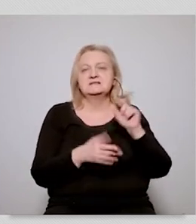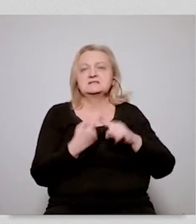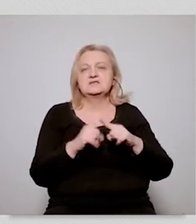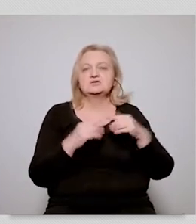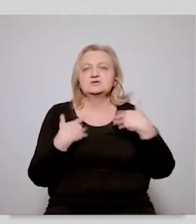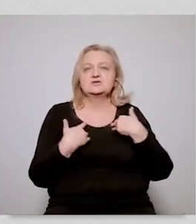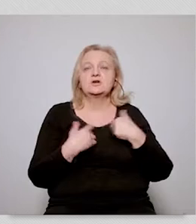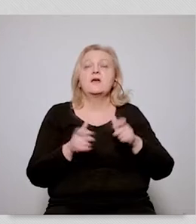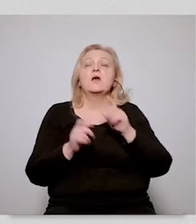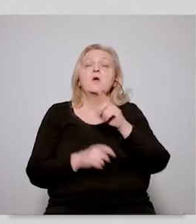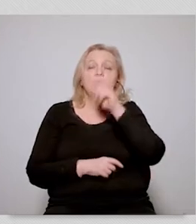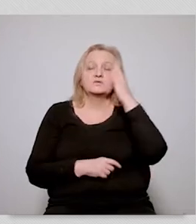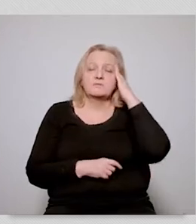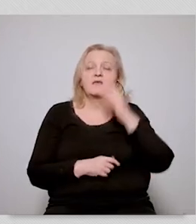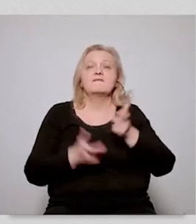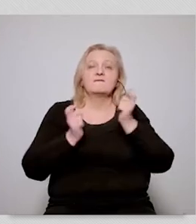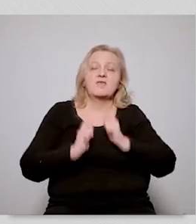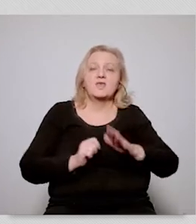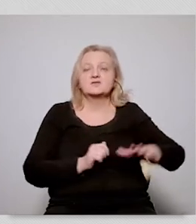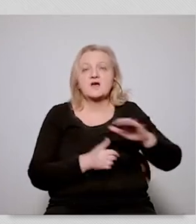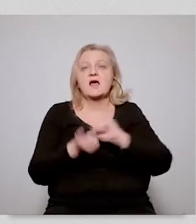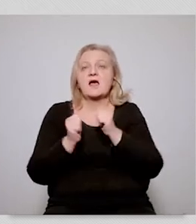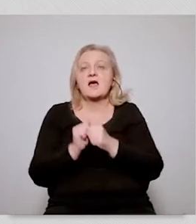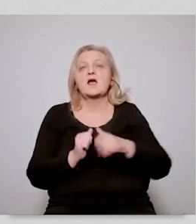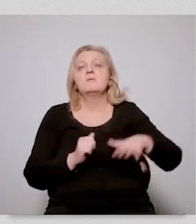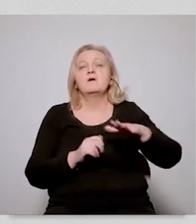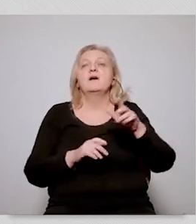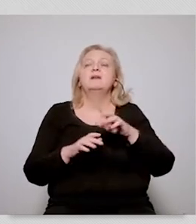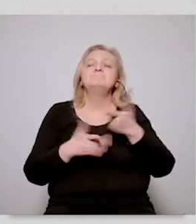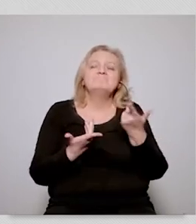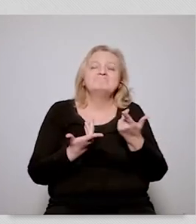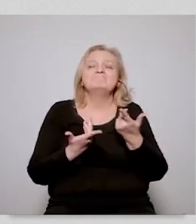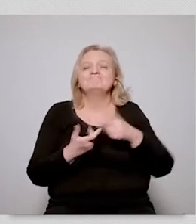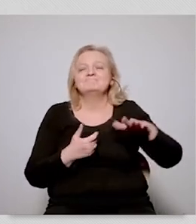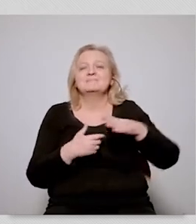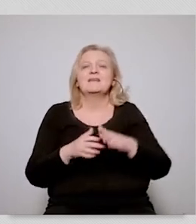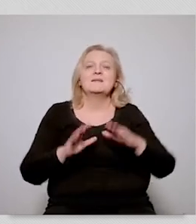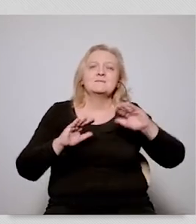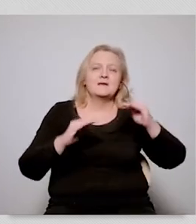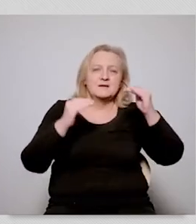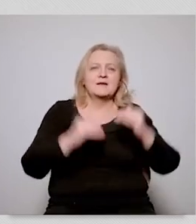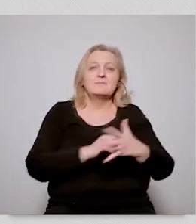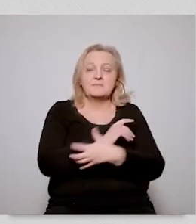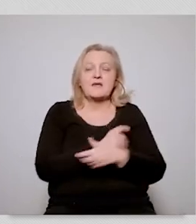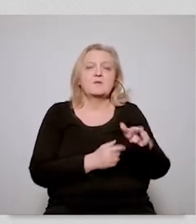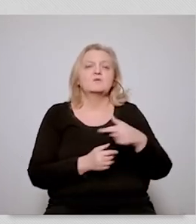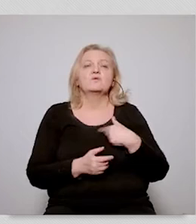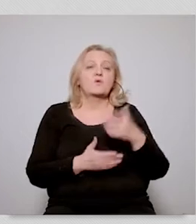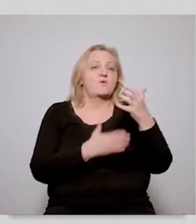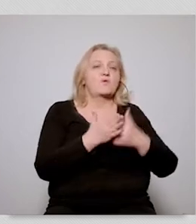well those who live in the province they are happy to give up such lifestyles because they don't usually